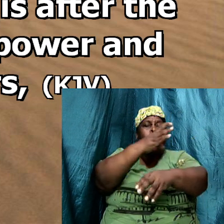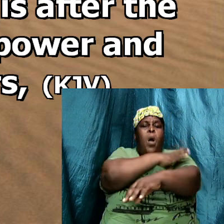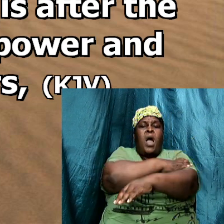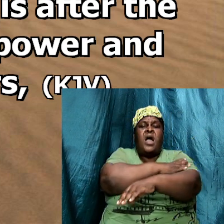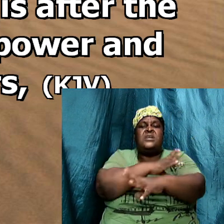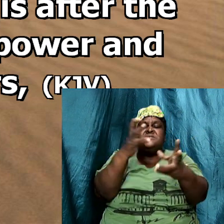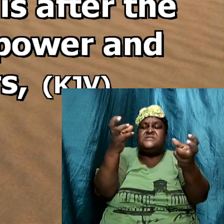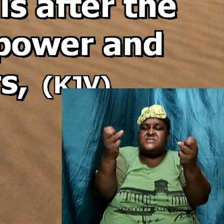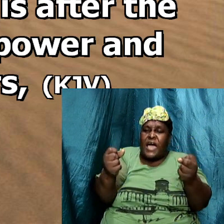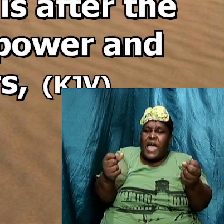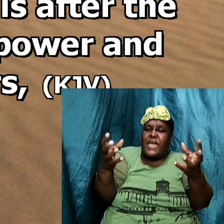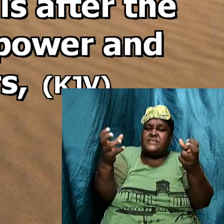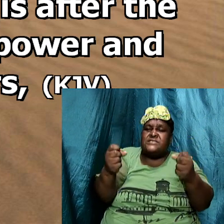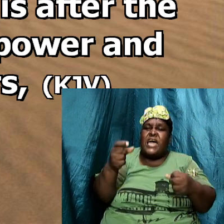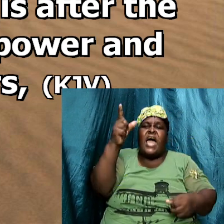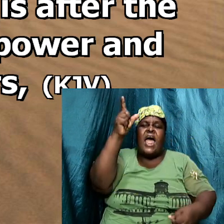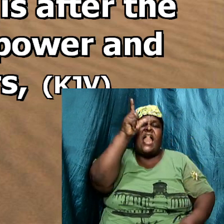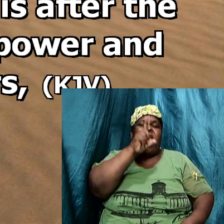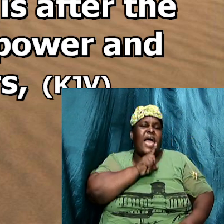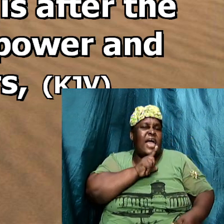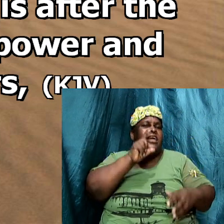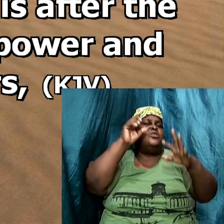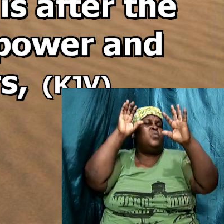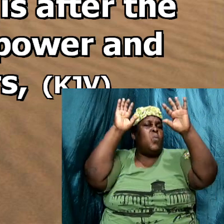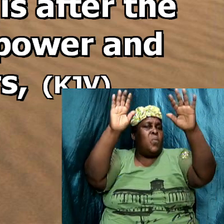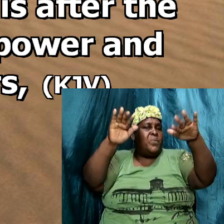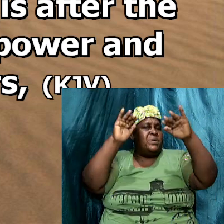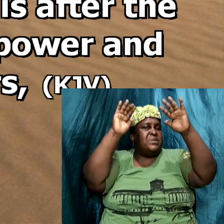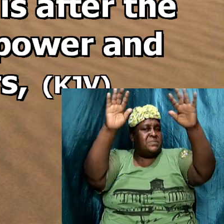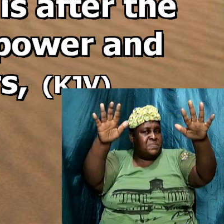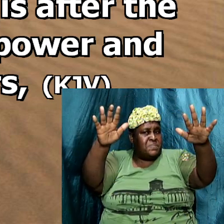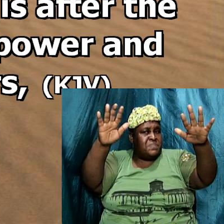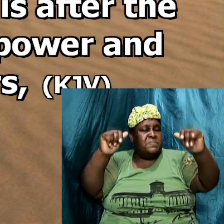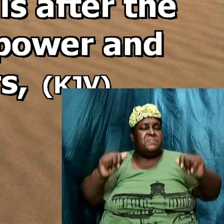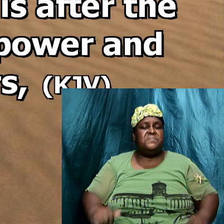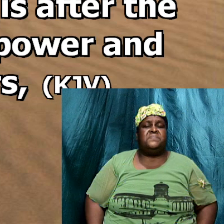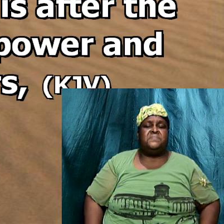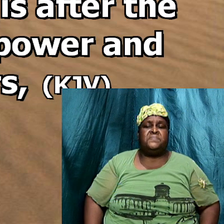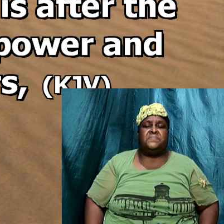power and signs and lying wonders